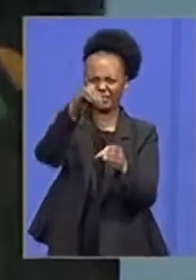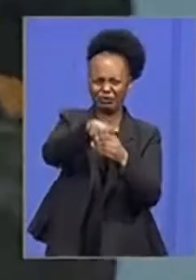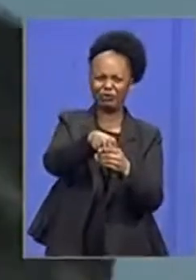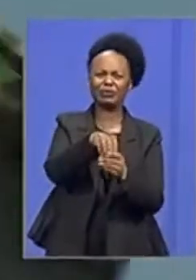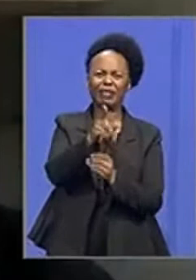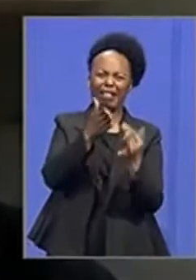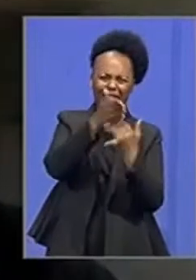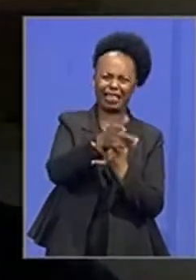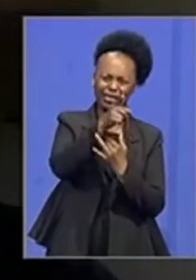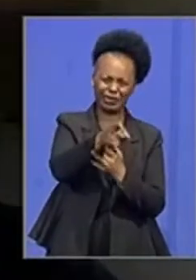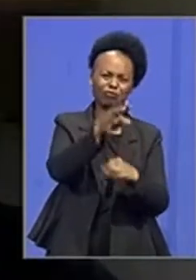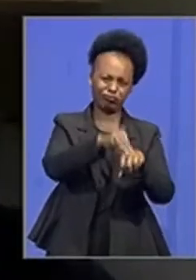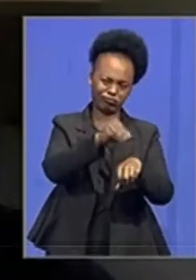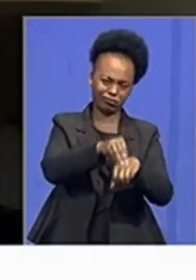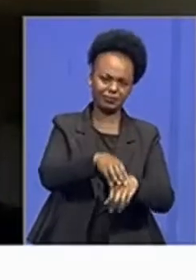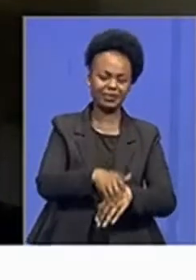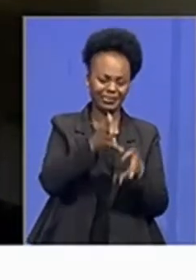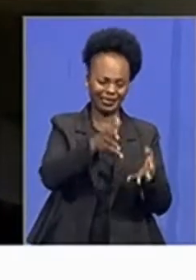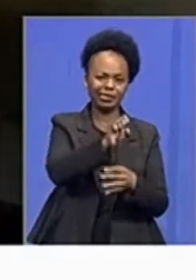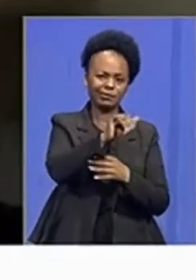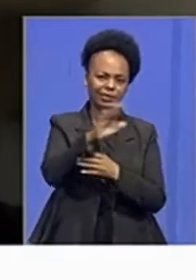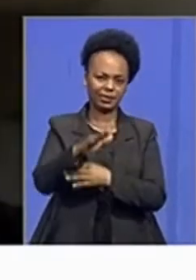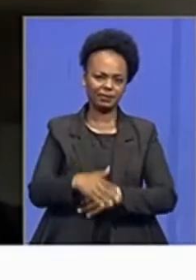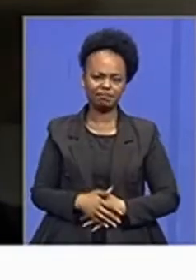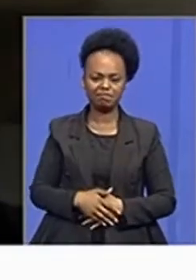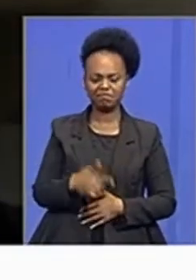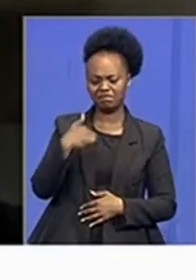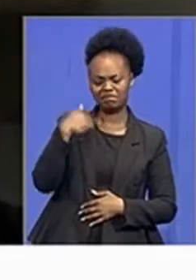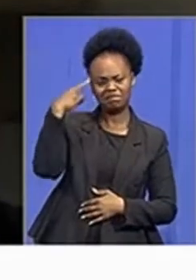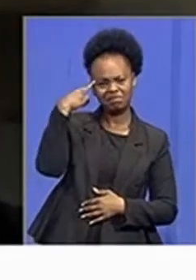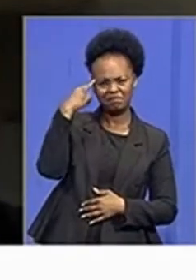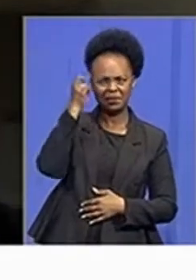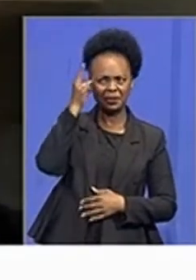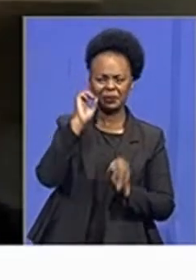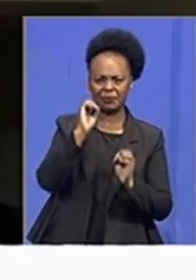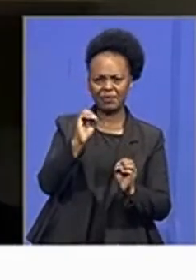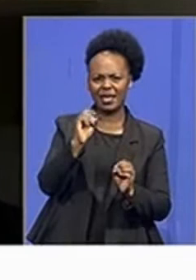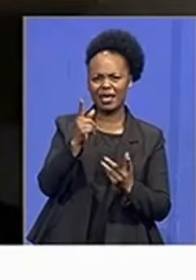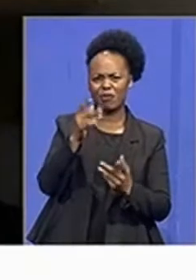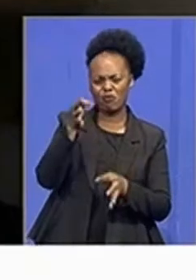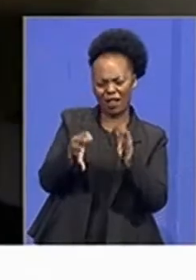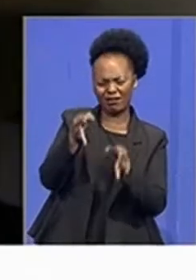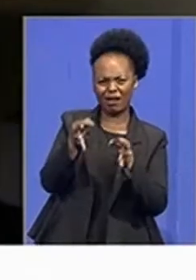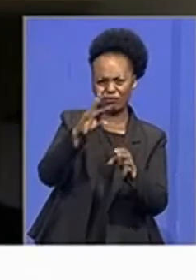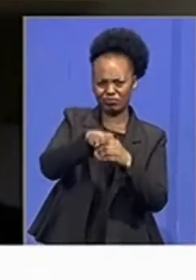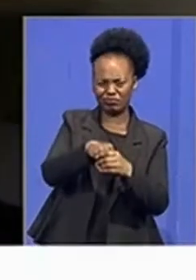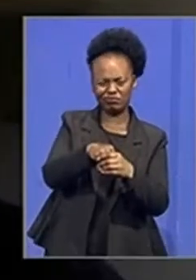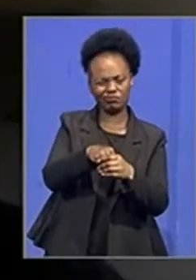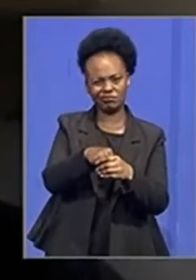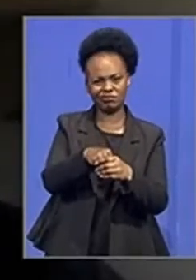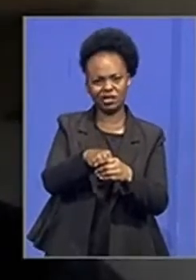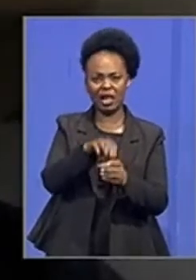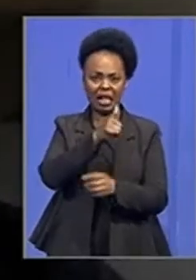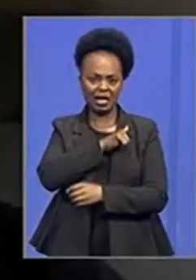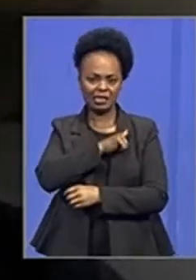I don't think it makes logical sense to say that there is political win. Luckily the SABC